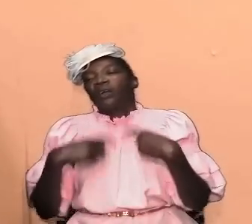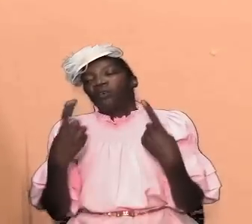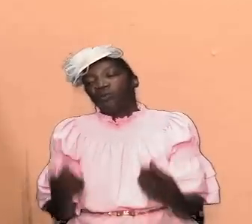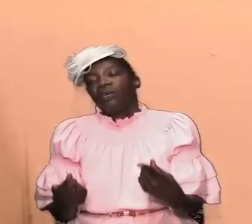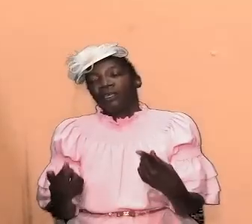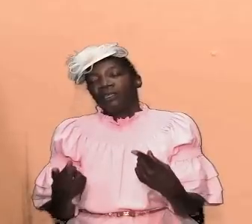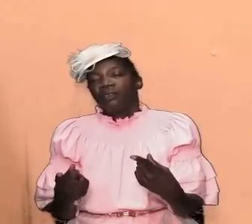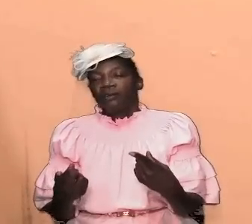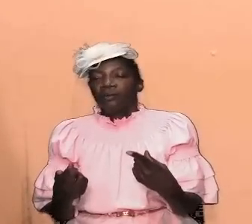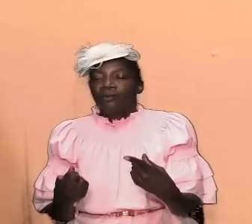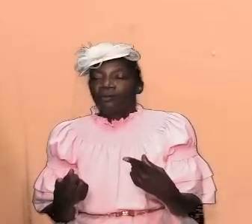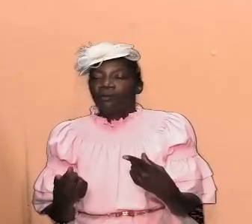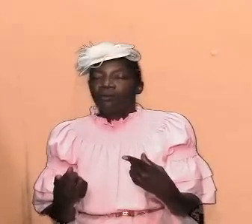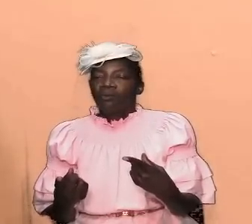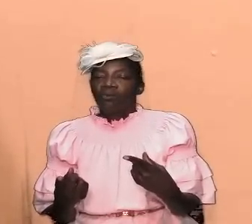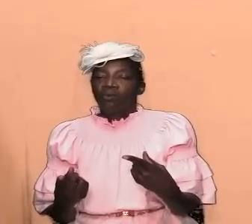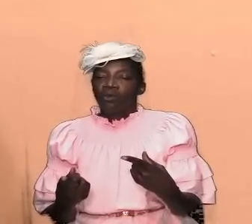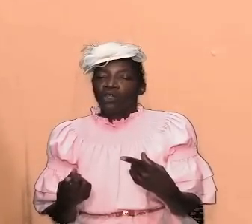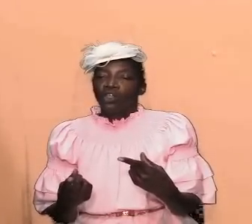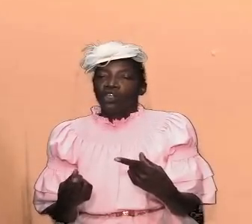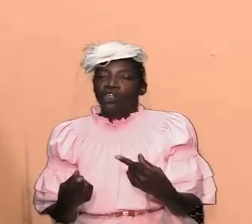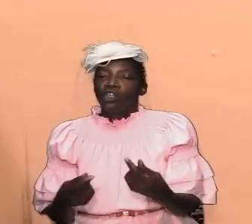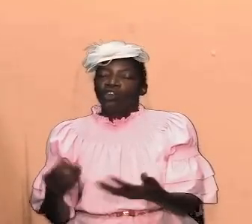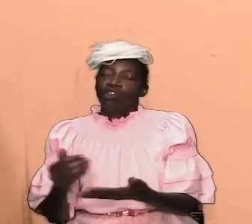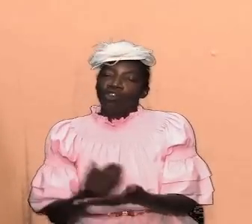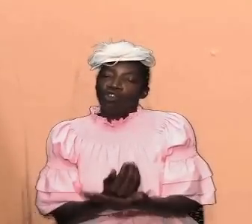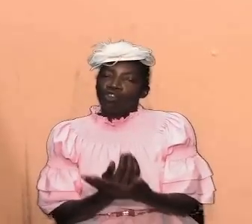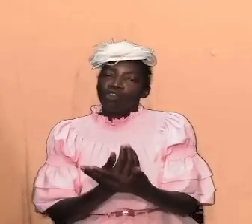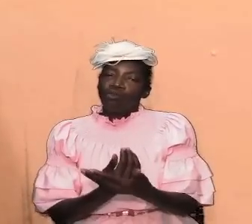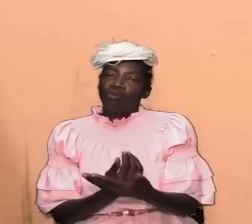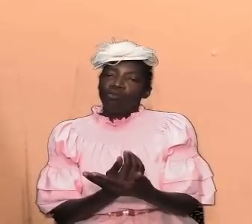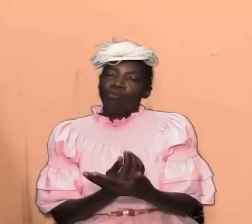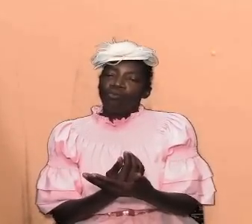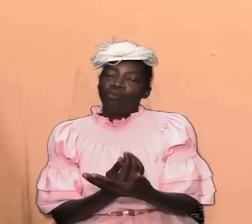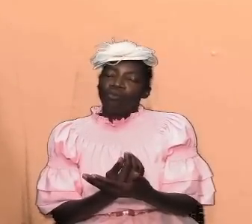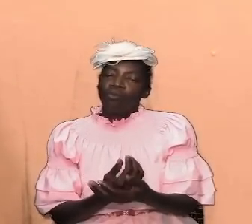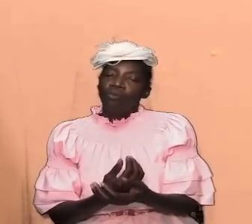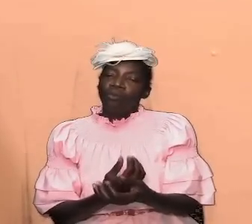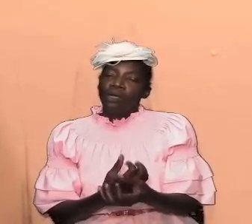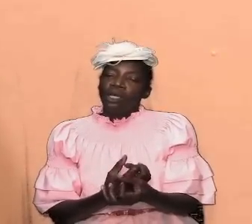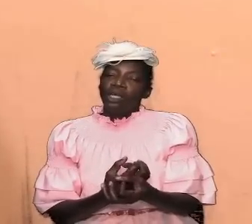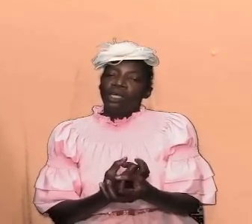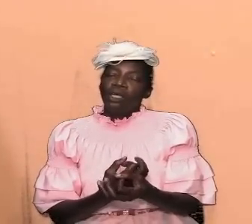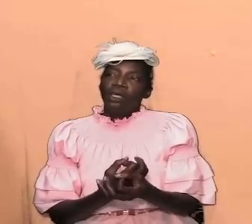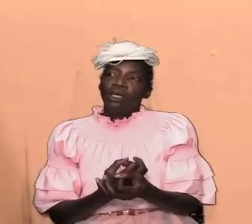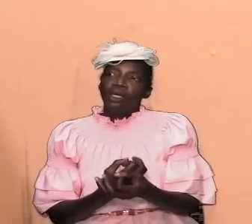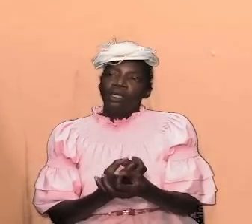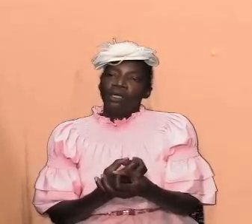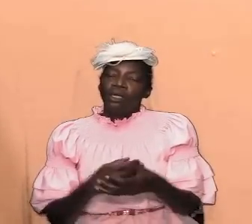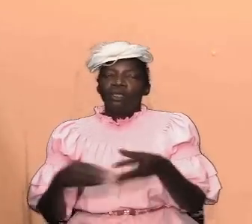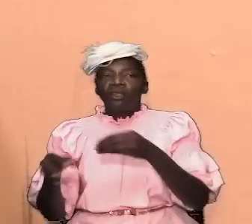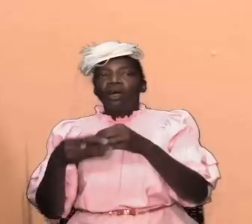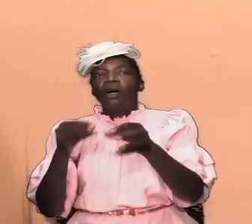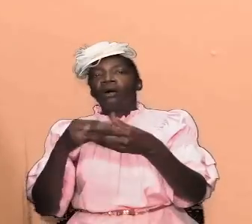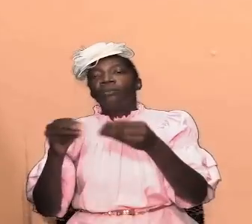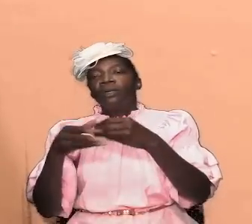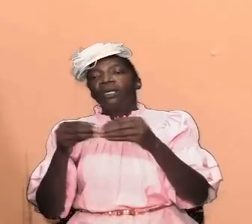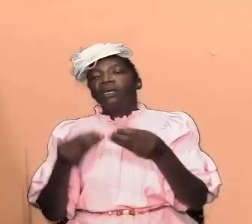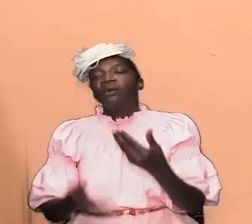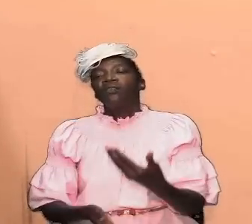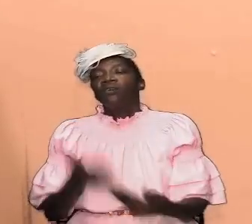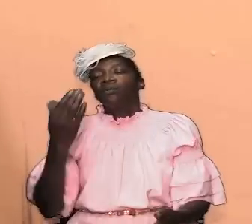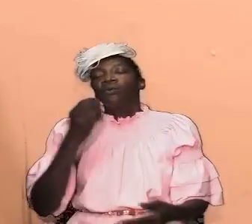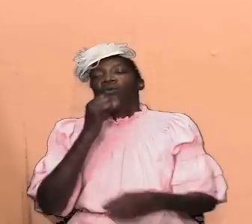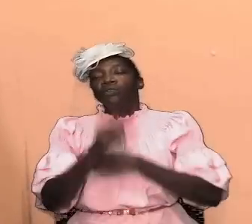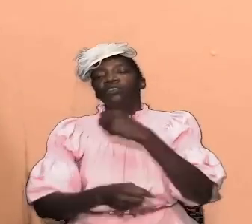into a series um at this start uh for most of the year as we go